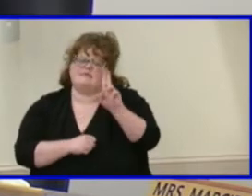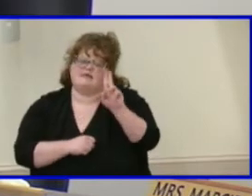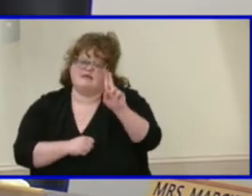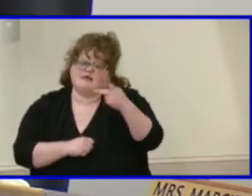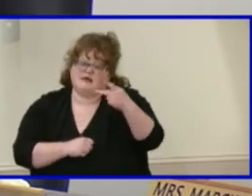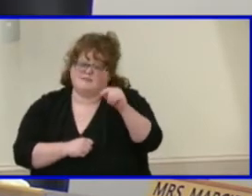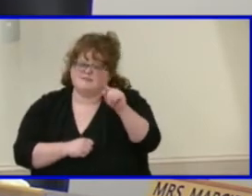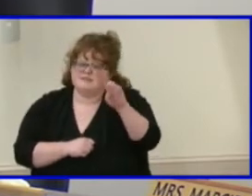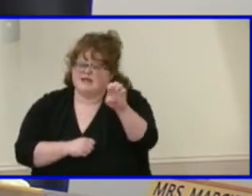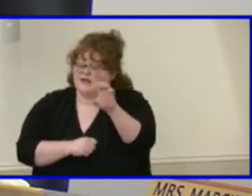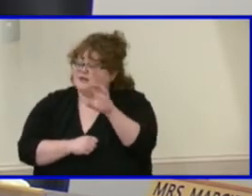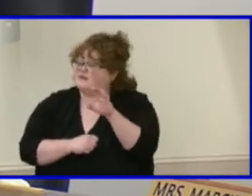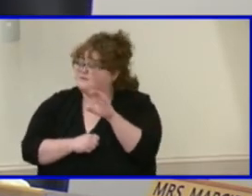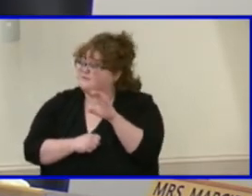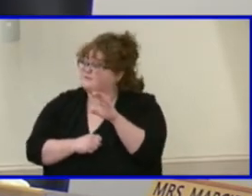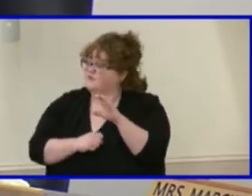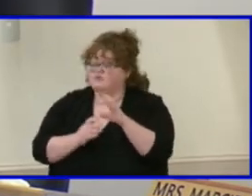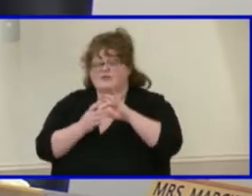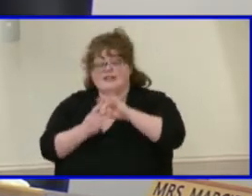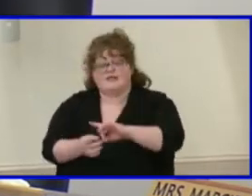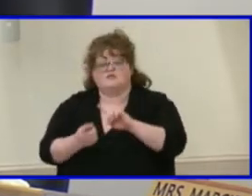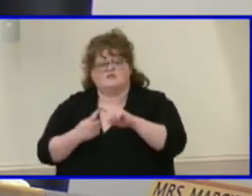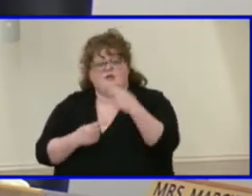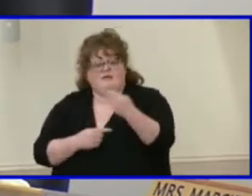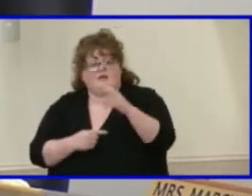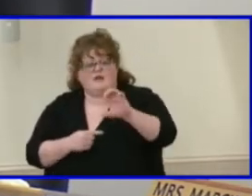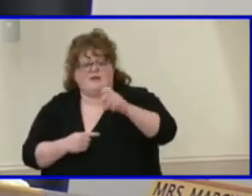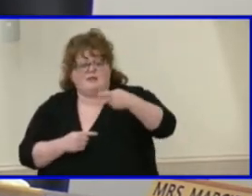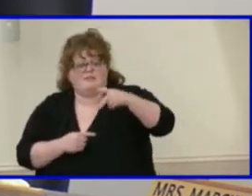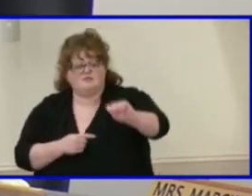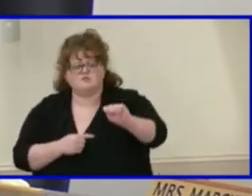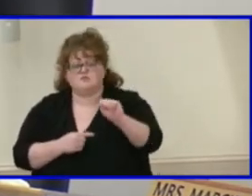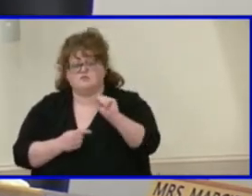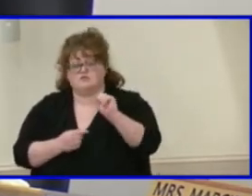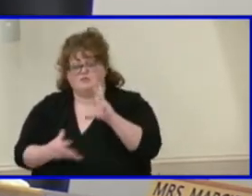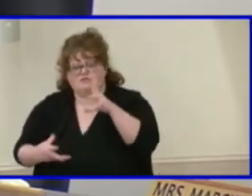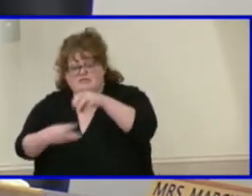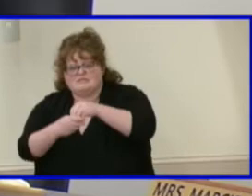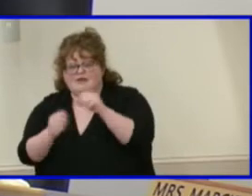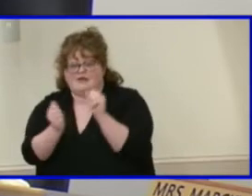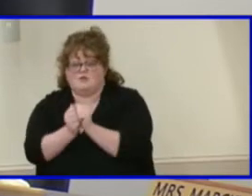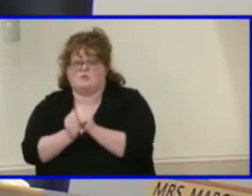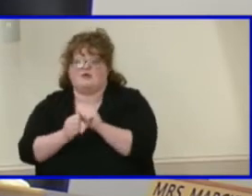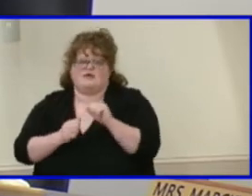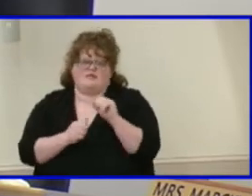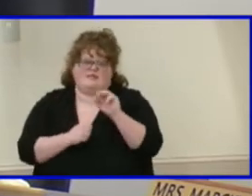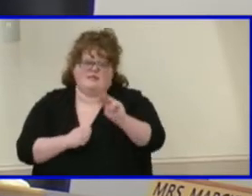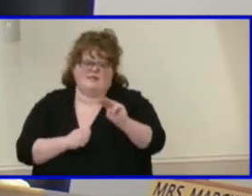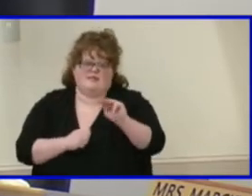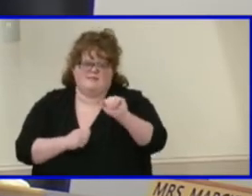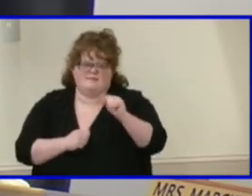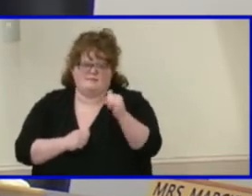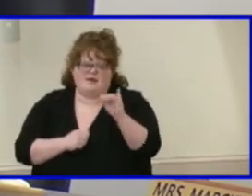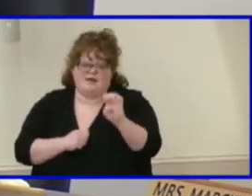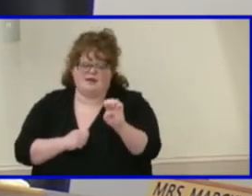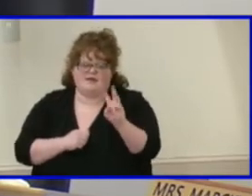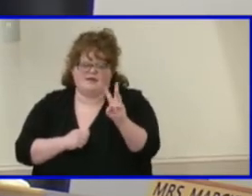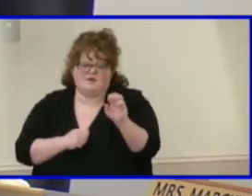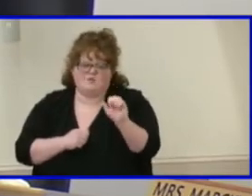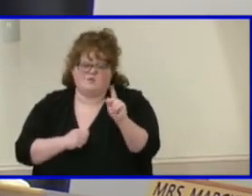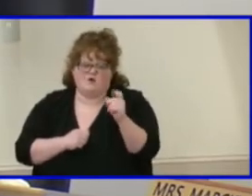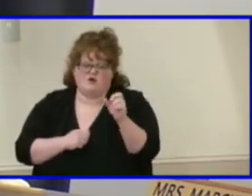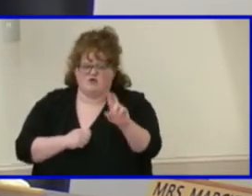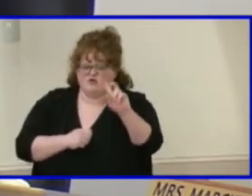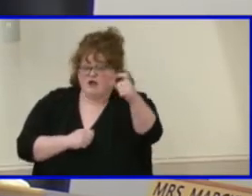is going to kick us off on Henrico County public schools, participation in the Maggie Walker governor's school, which of course is a regional,